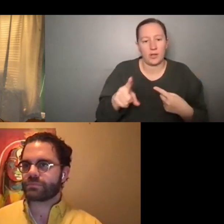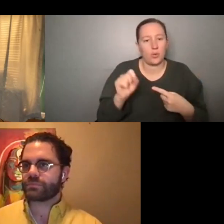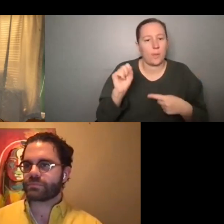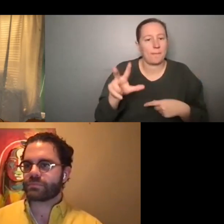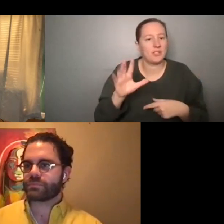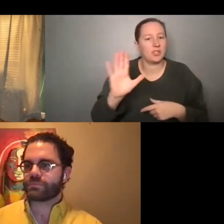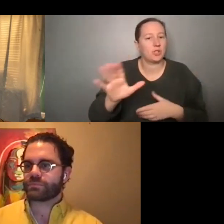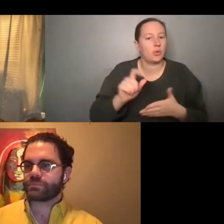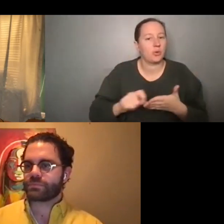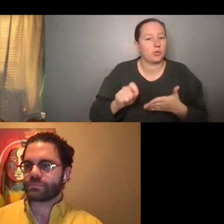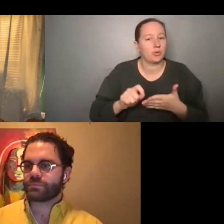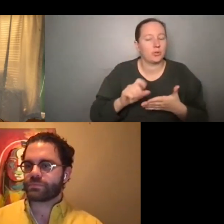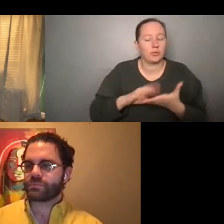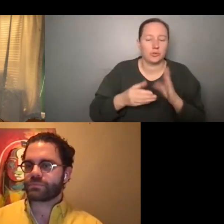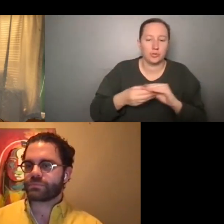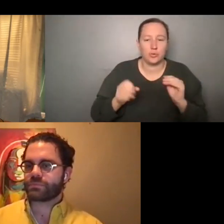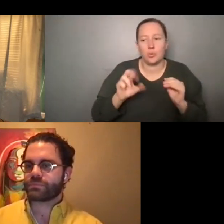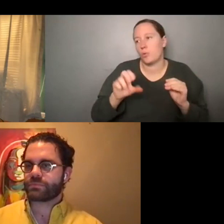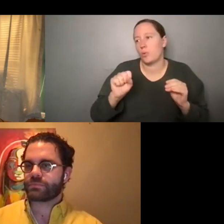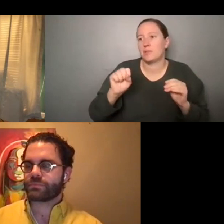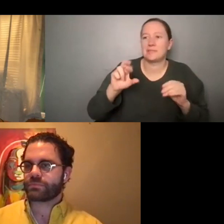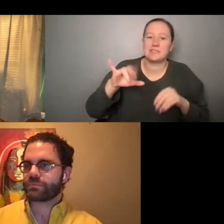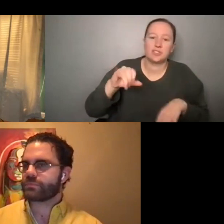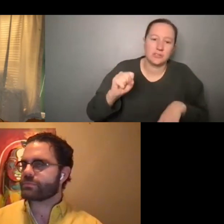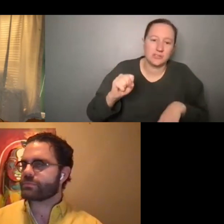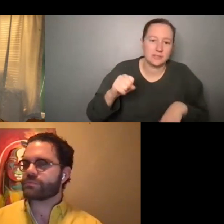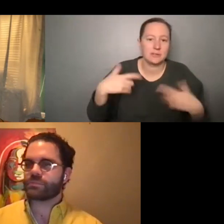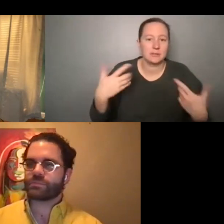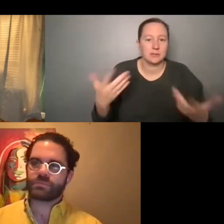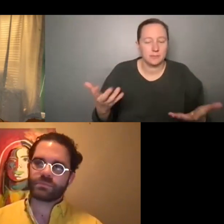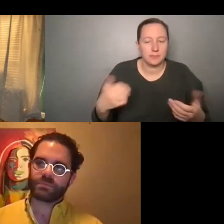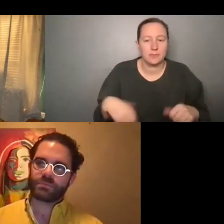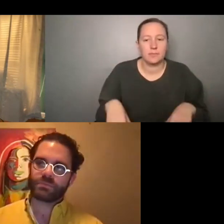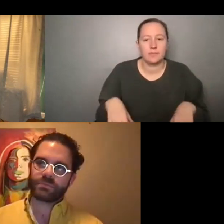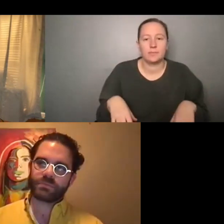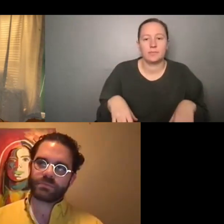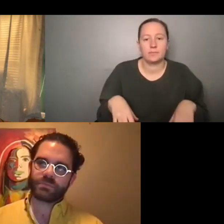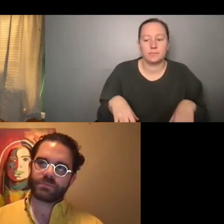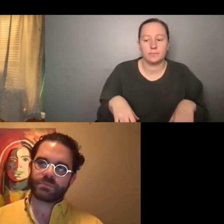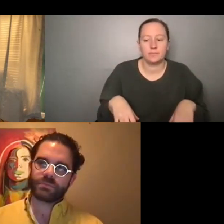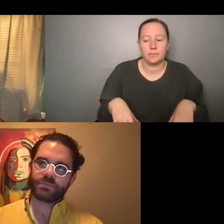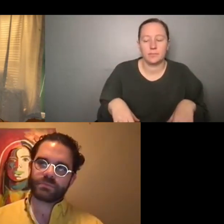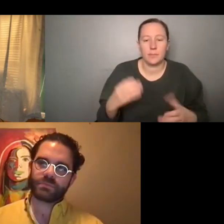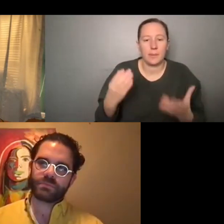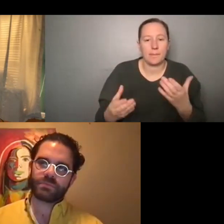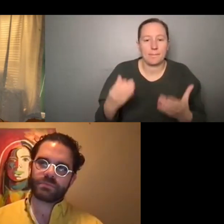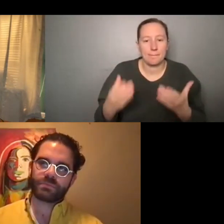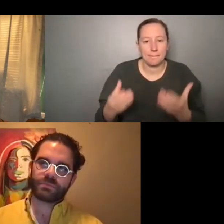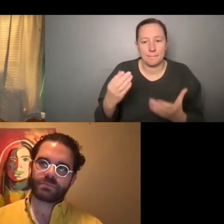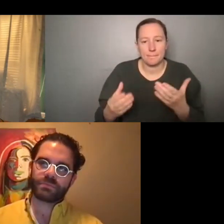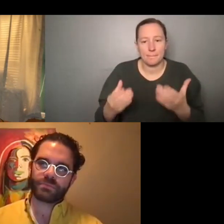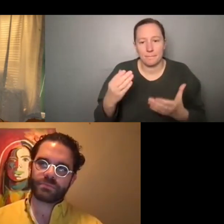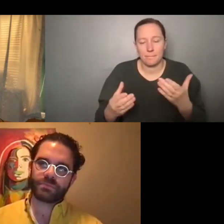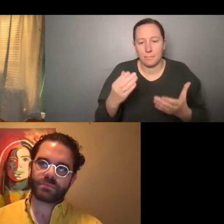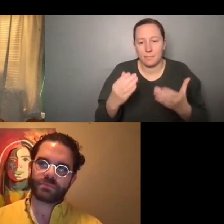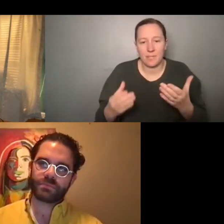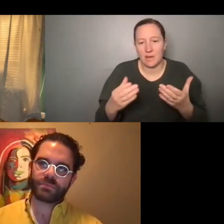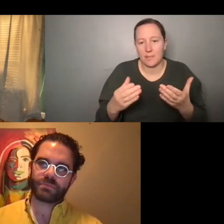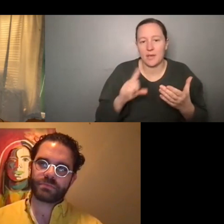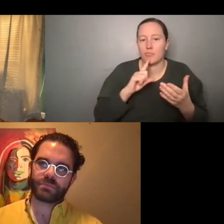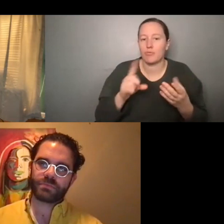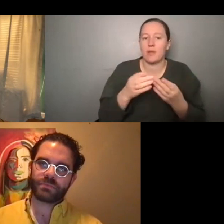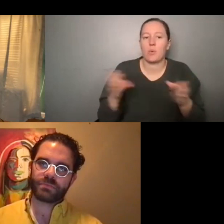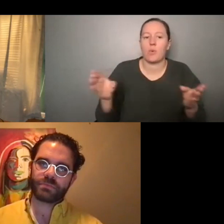story or pitching a series or pitching, um, maybe there's, uh, an open writing